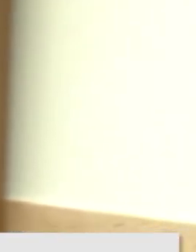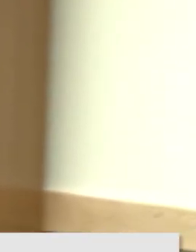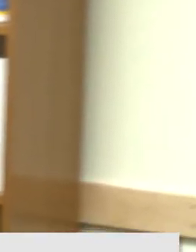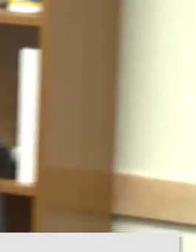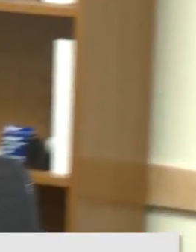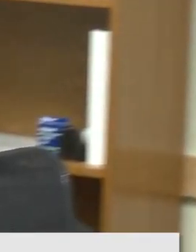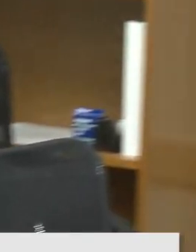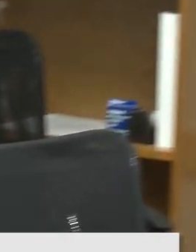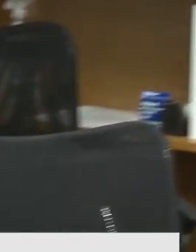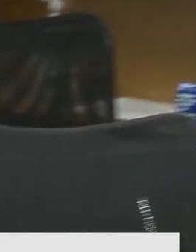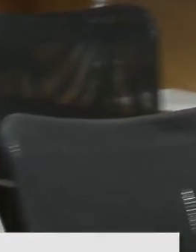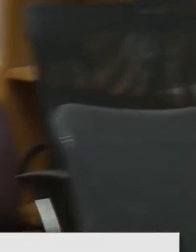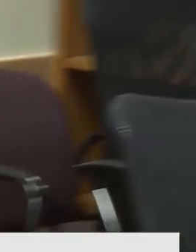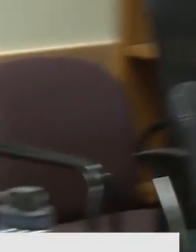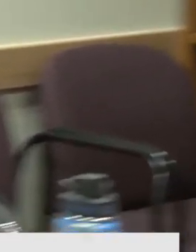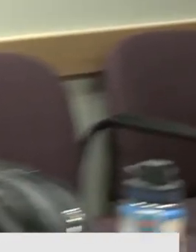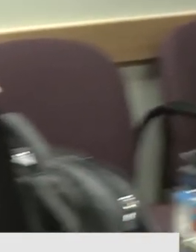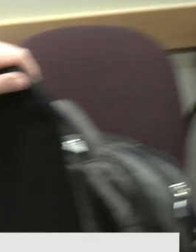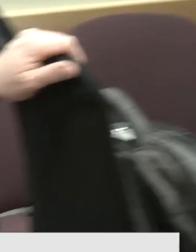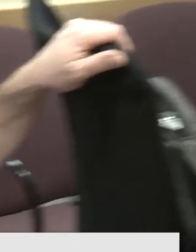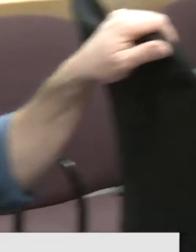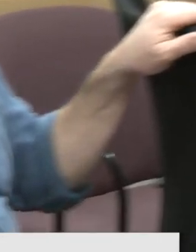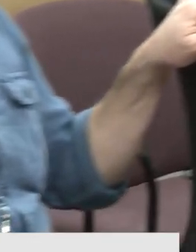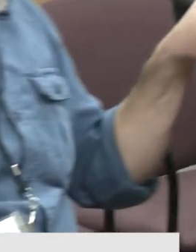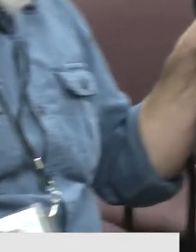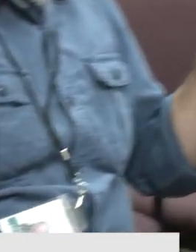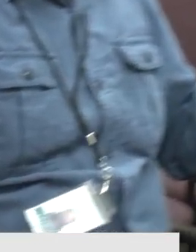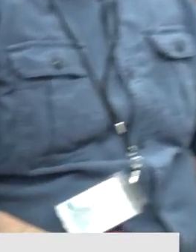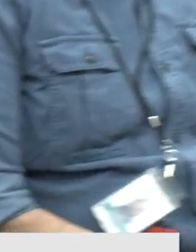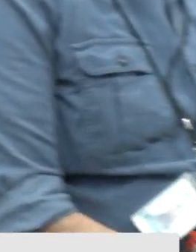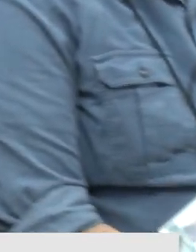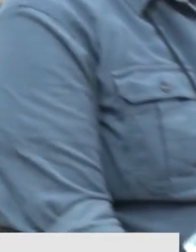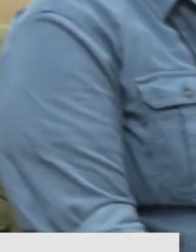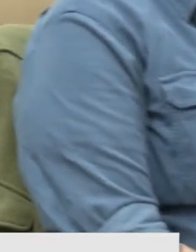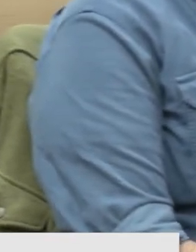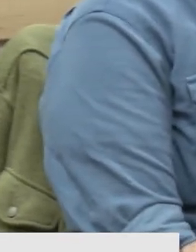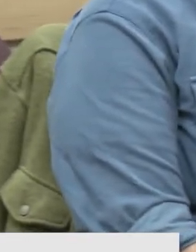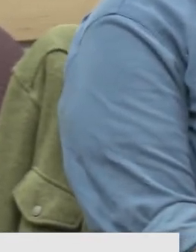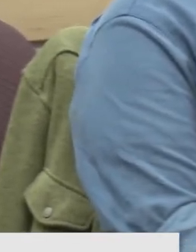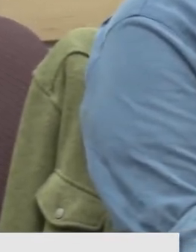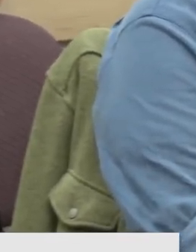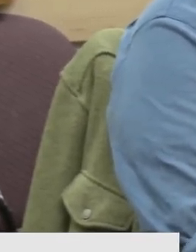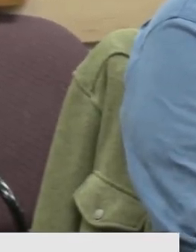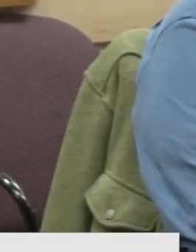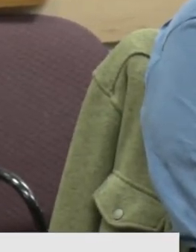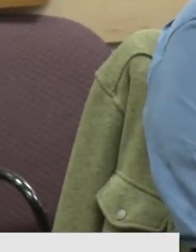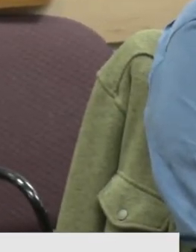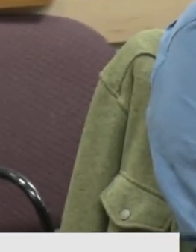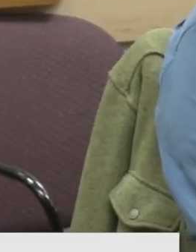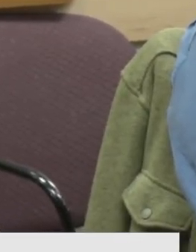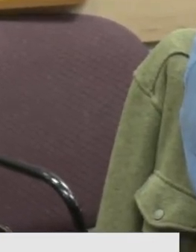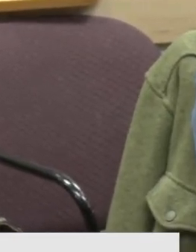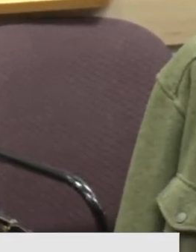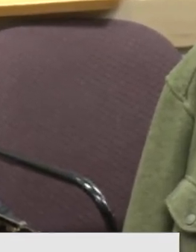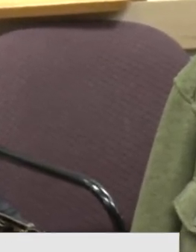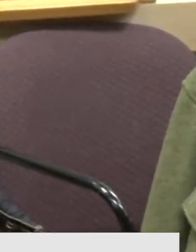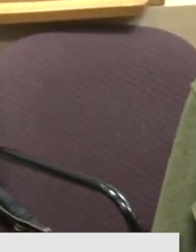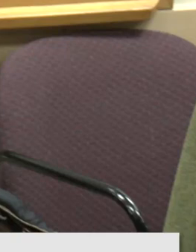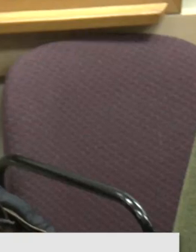So as Alex said, we will open the meeting to public comments. We'll start with anyone on the phone.